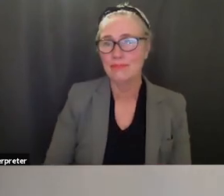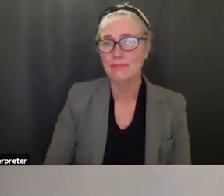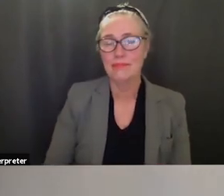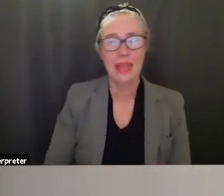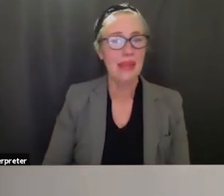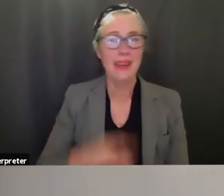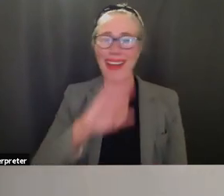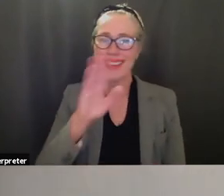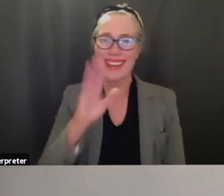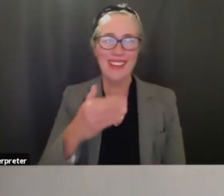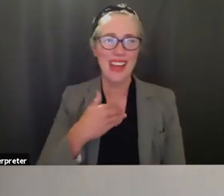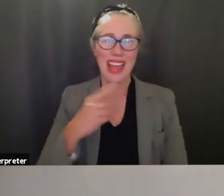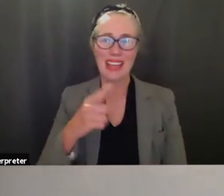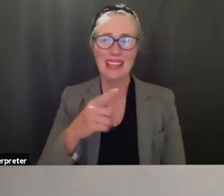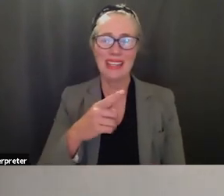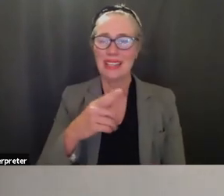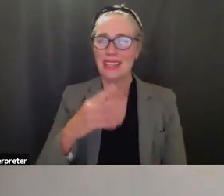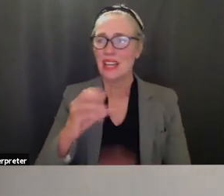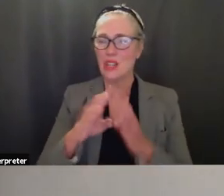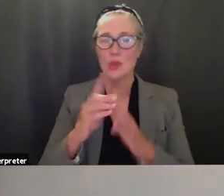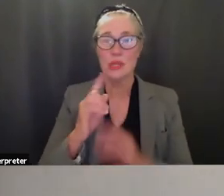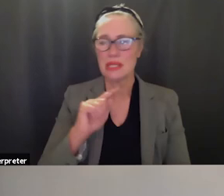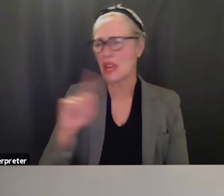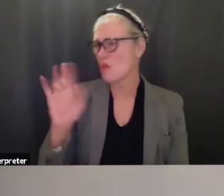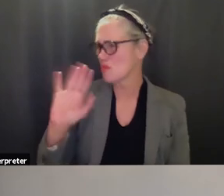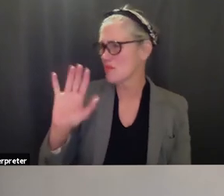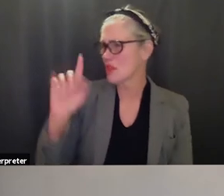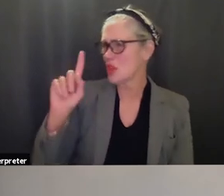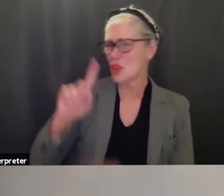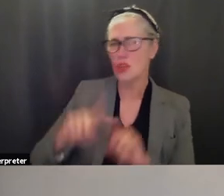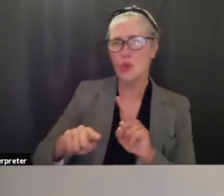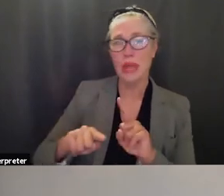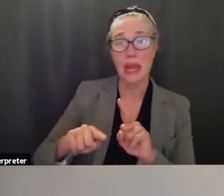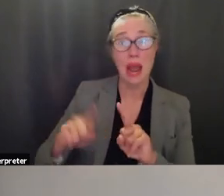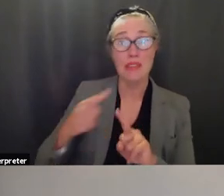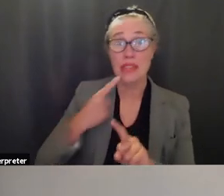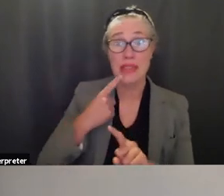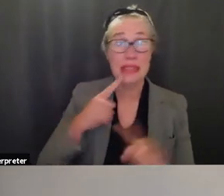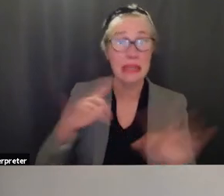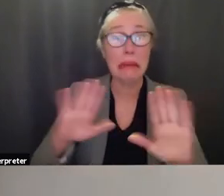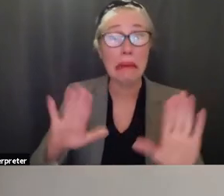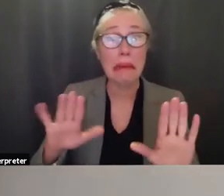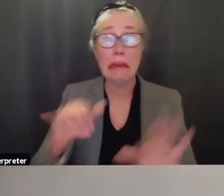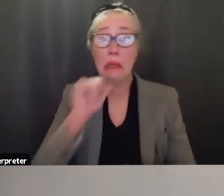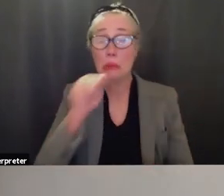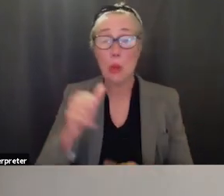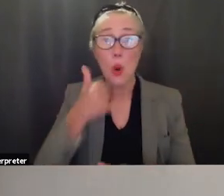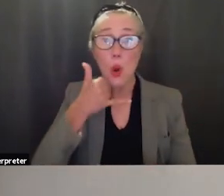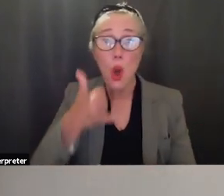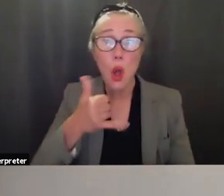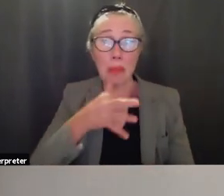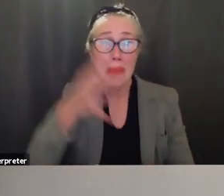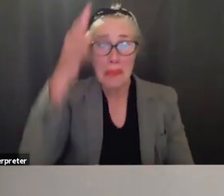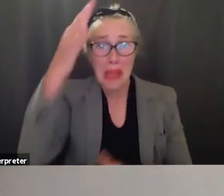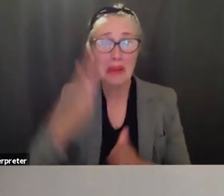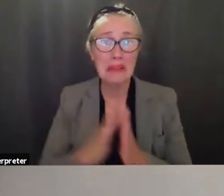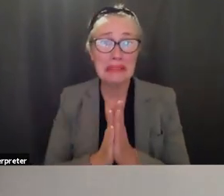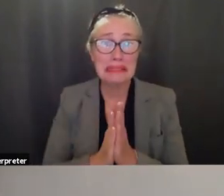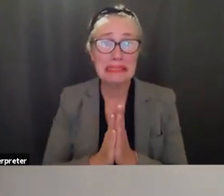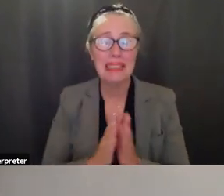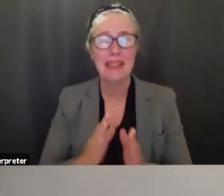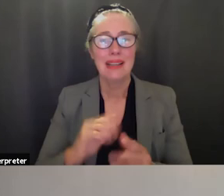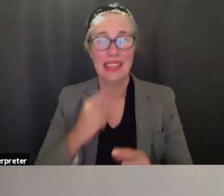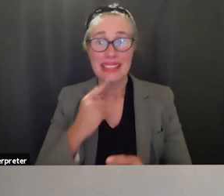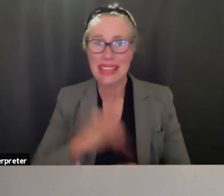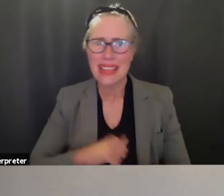you can't call my parents i mean i had plenty of students say don't call my parents parents almost invariably but